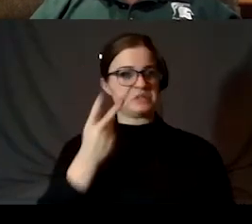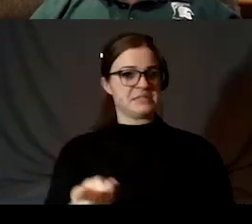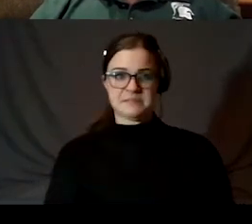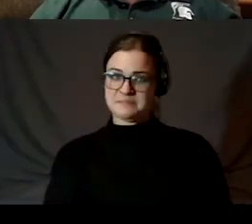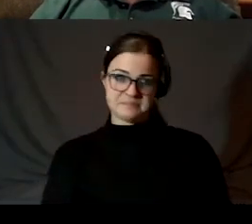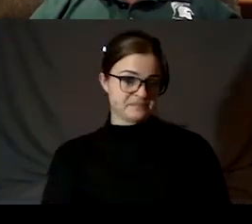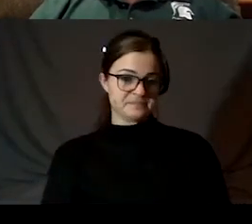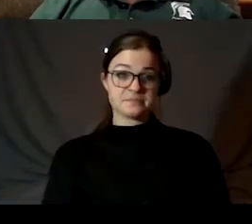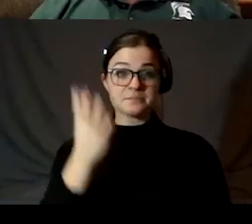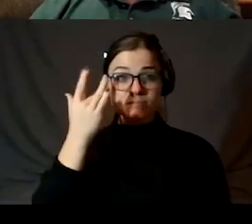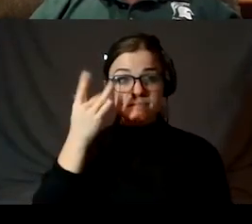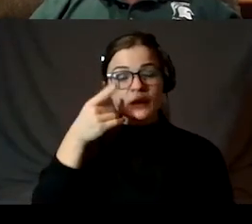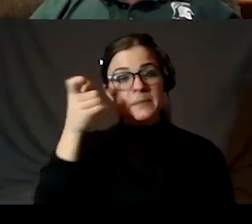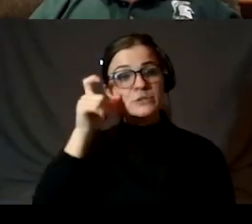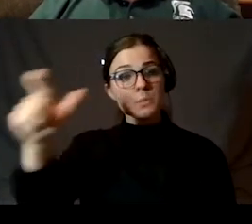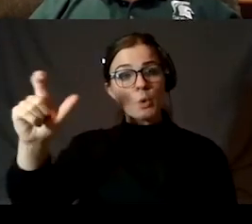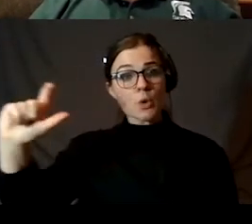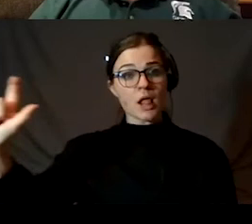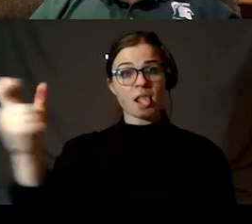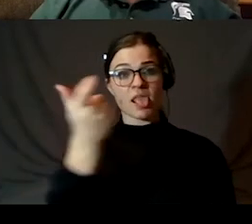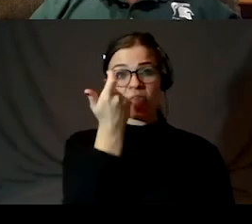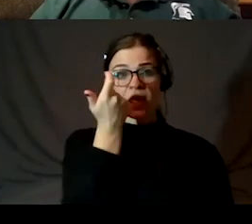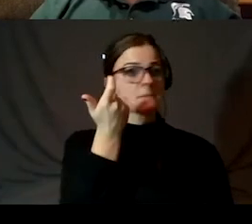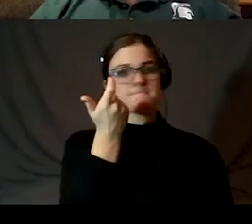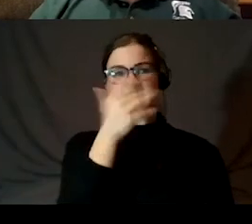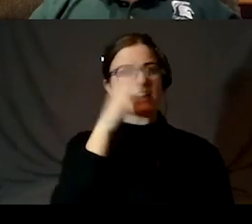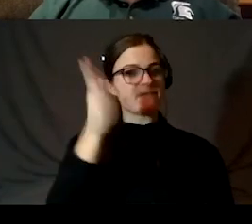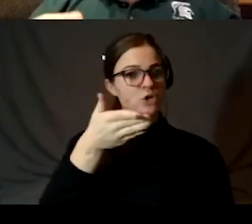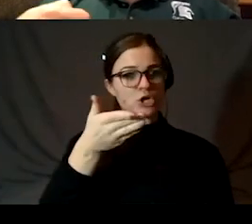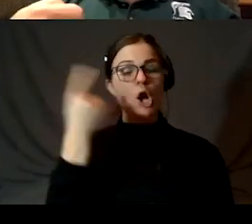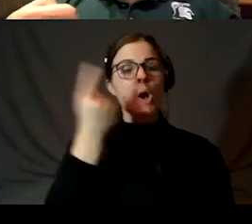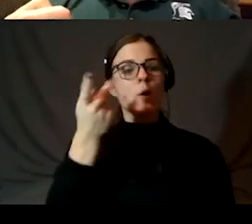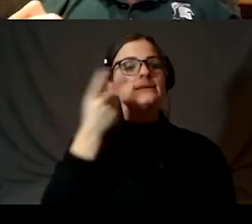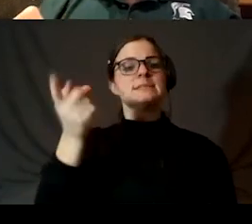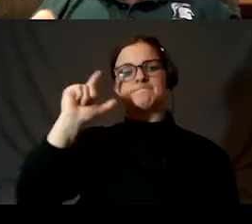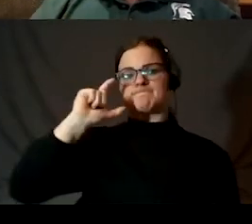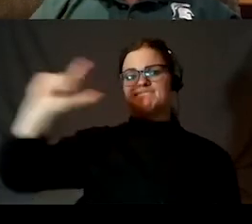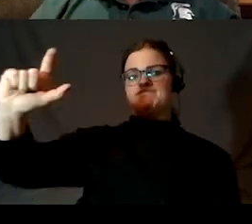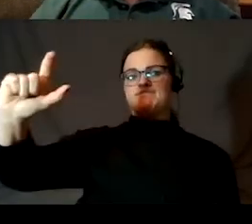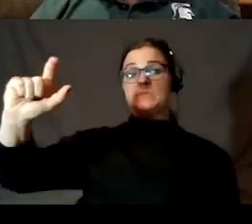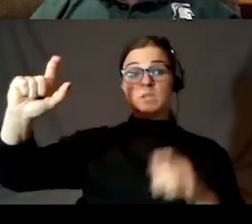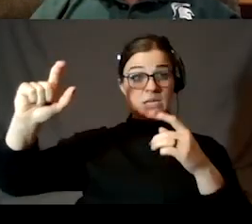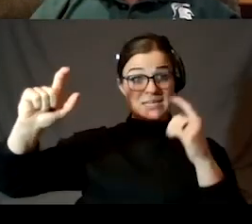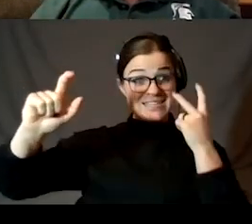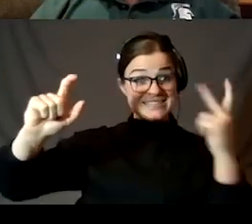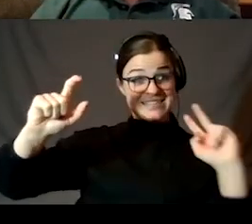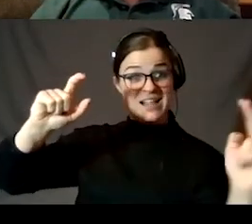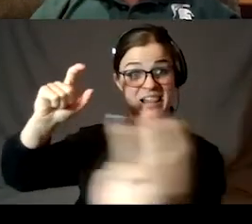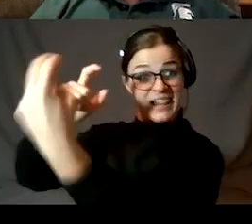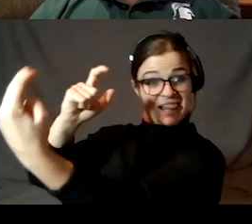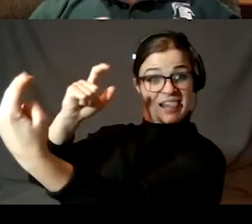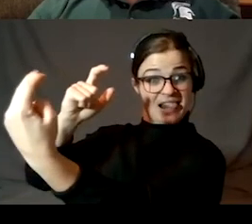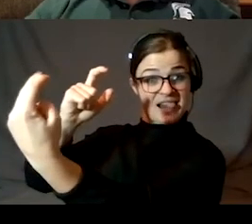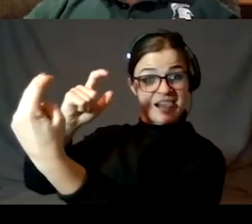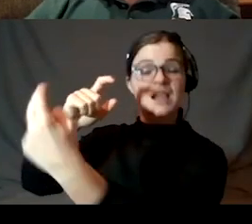side of the moon is always facing us. In order to see the far side, you have to be on the other side of the moon, which requires a spacecraft.